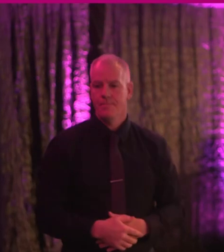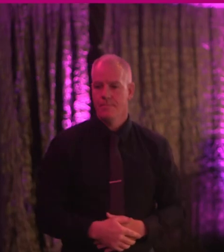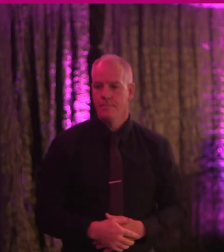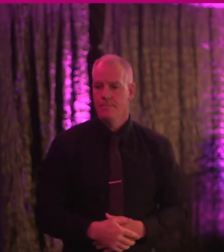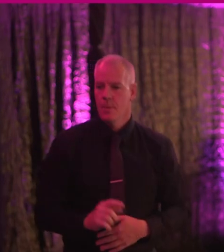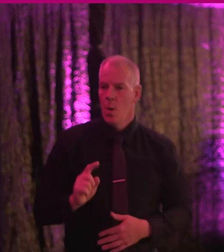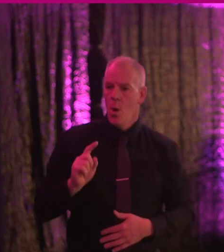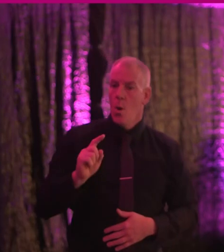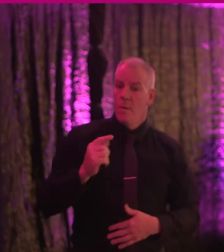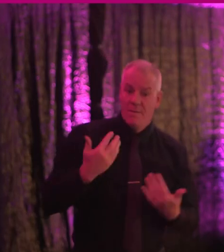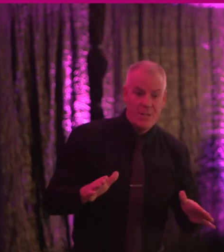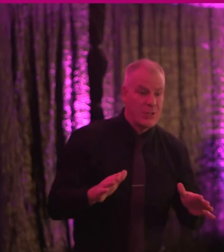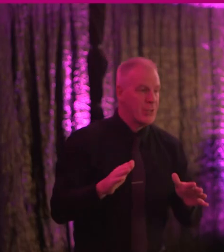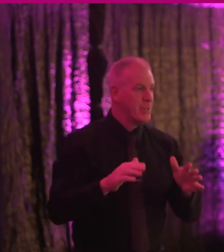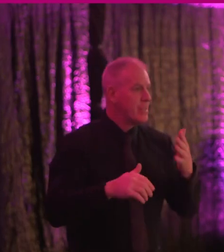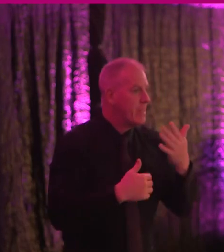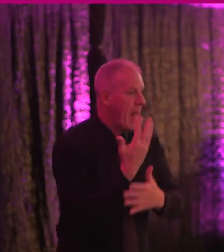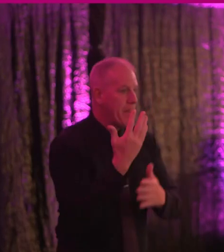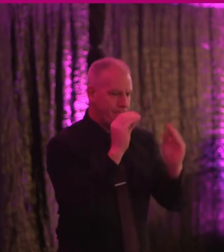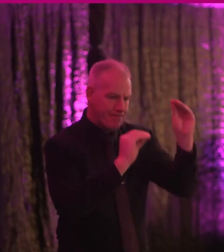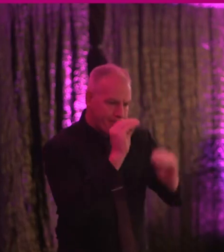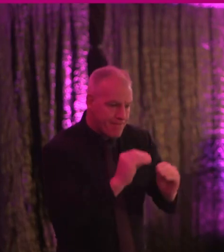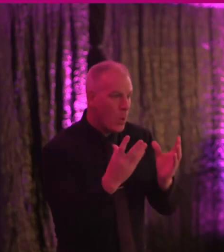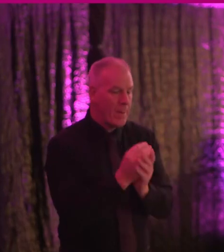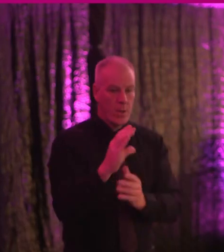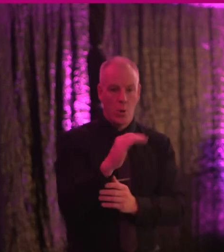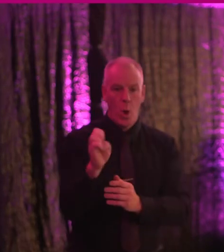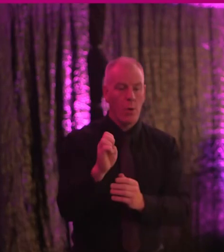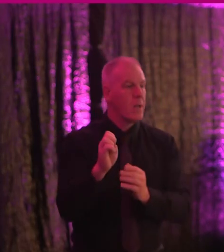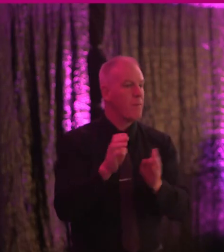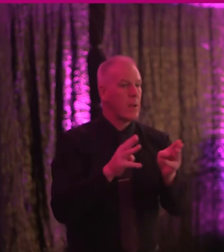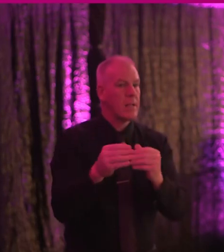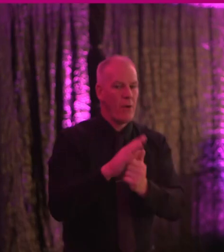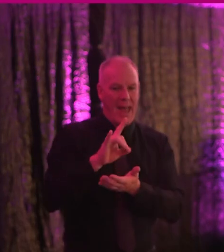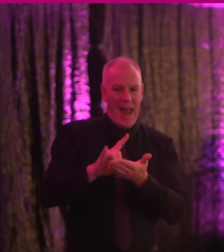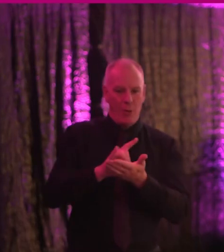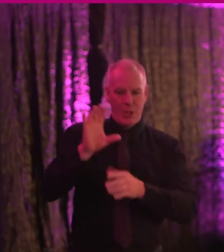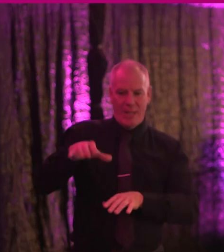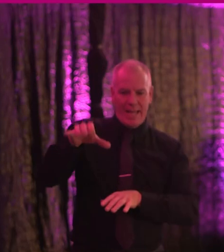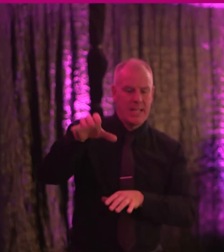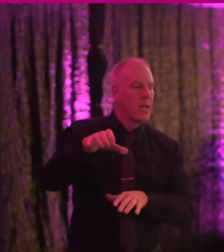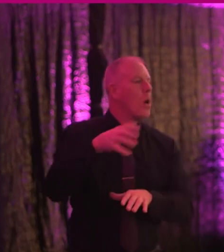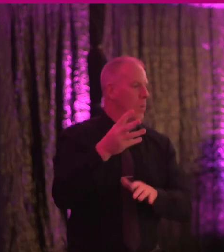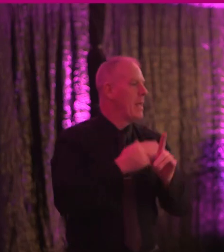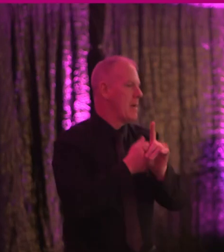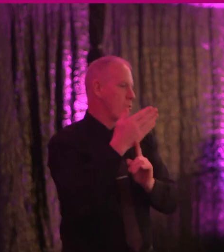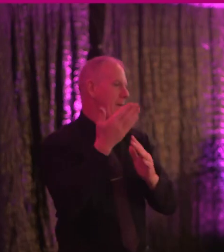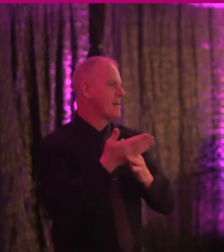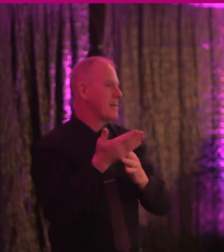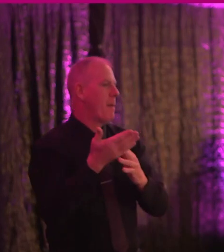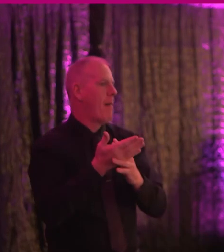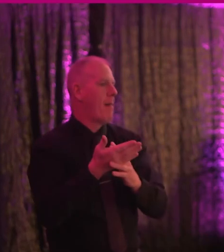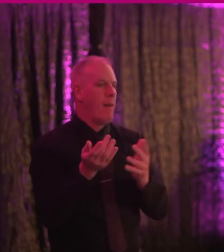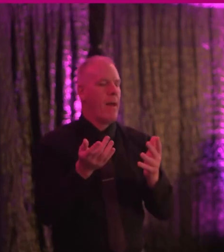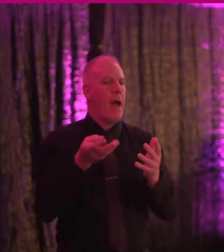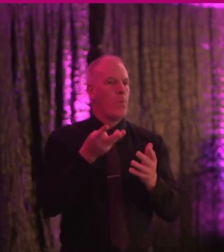Once developed, this along with the code of practice on heritage sites will lead to improved accessibility and